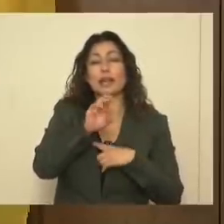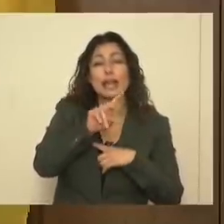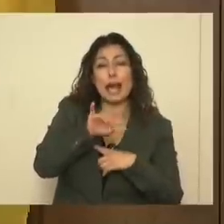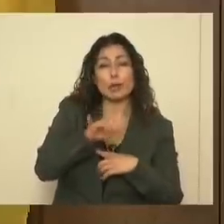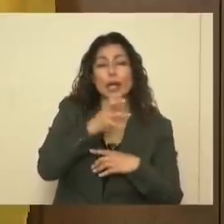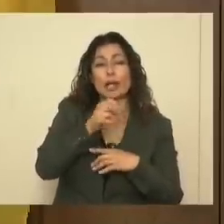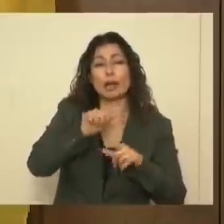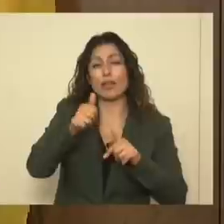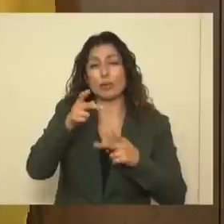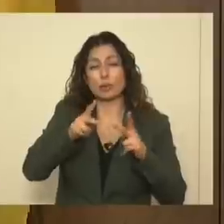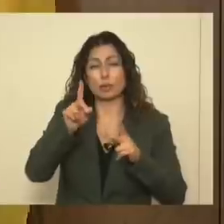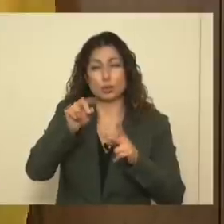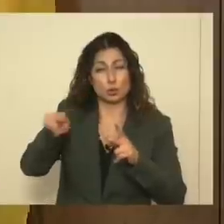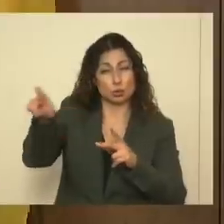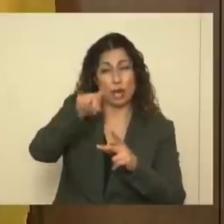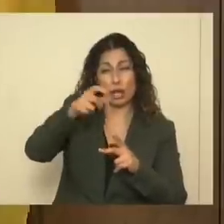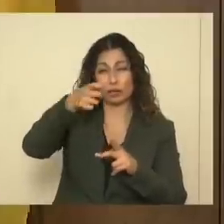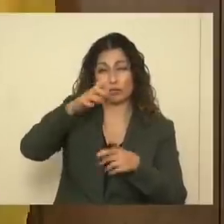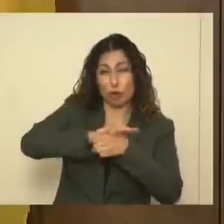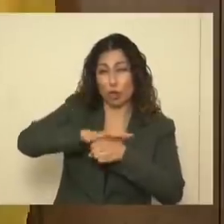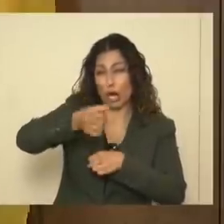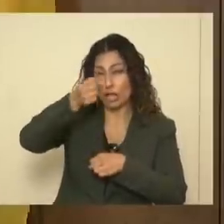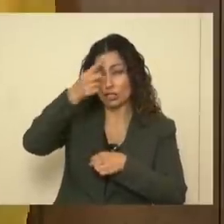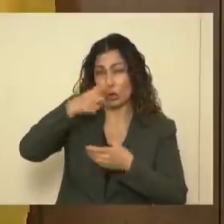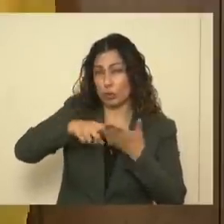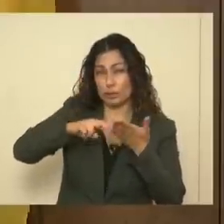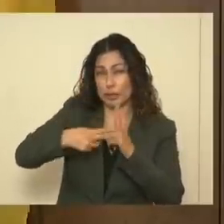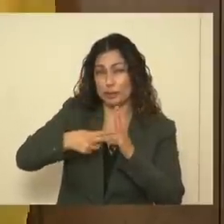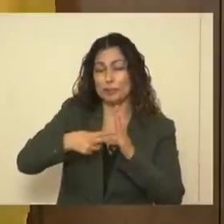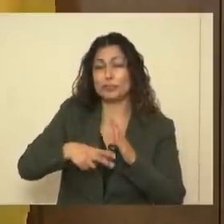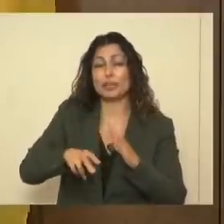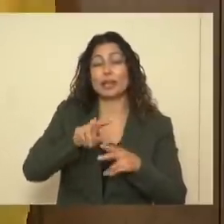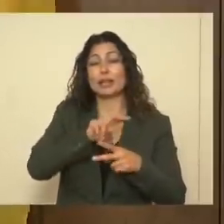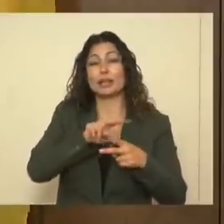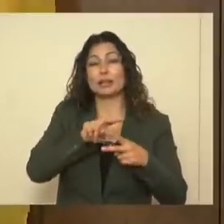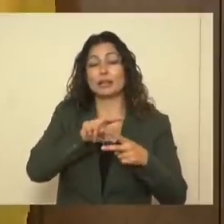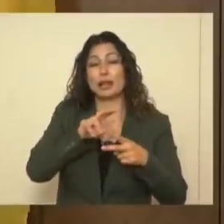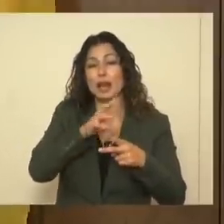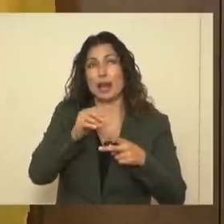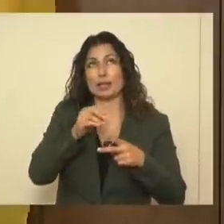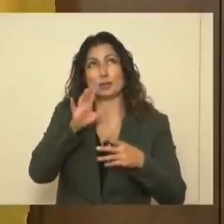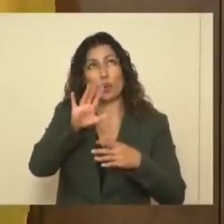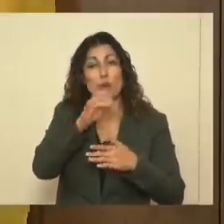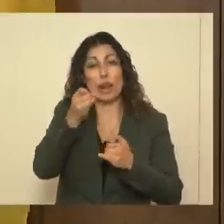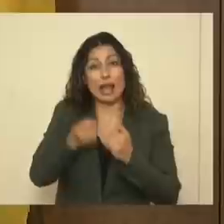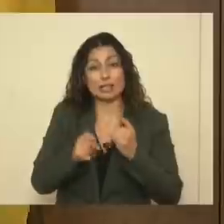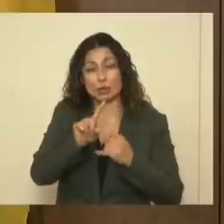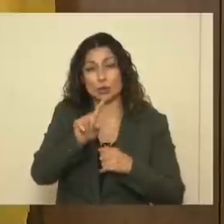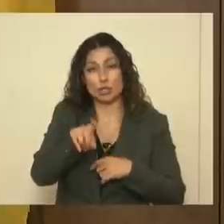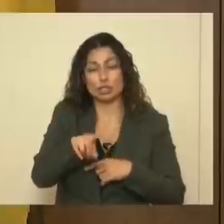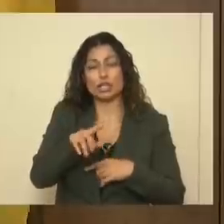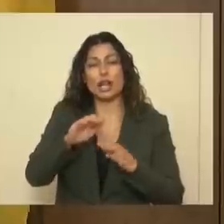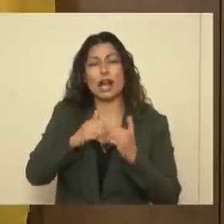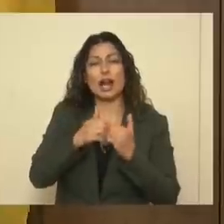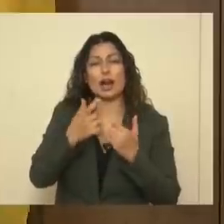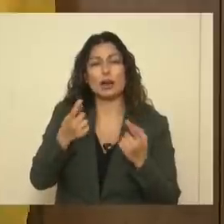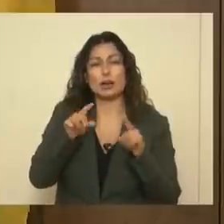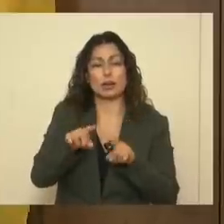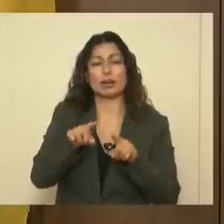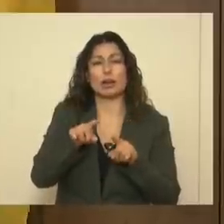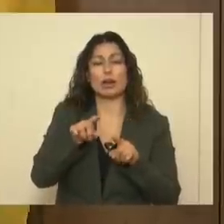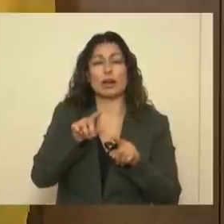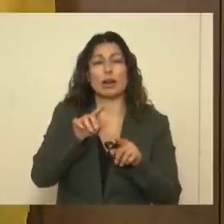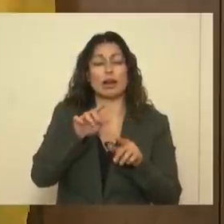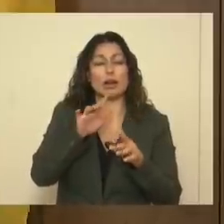the folks, they able to understand that? Two, I want to add the last question, how you correlate contact